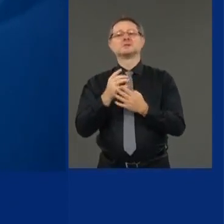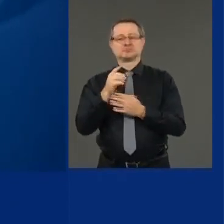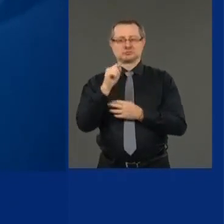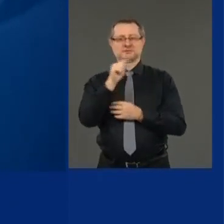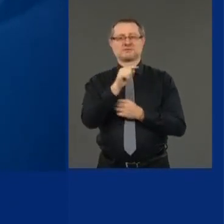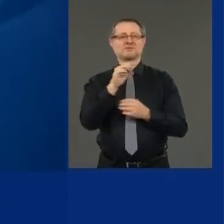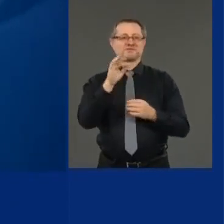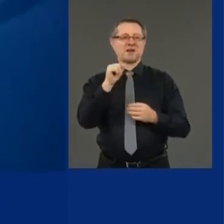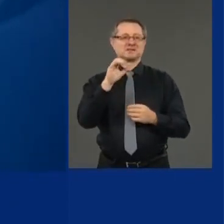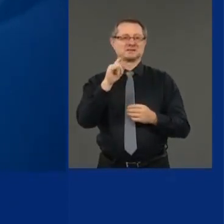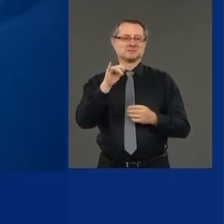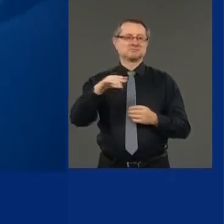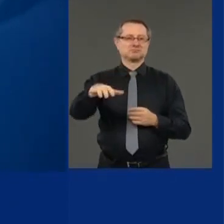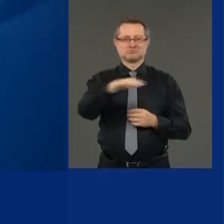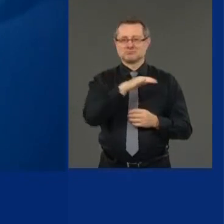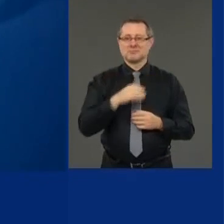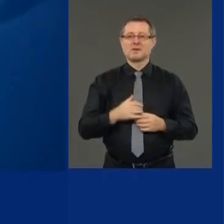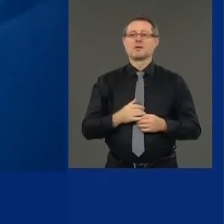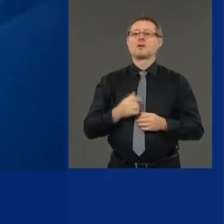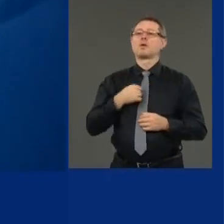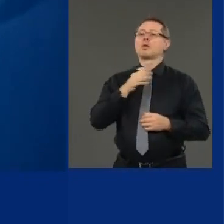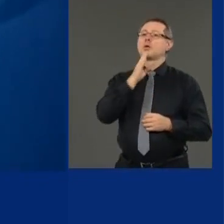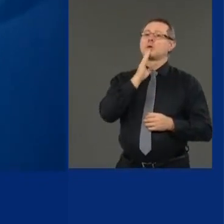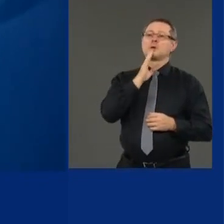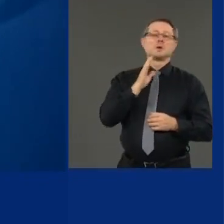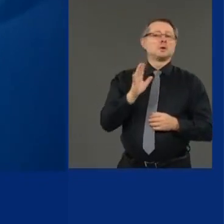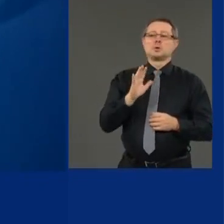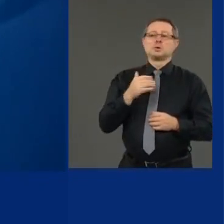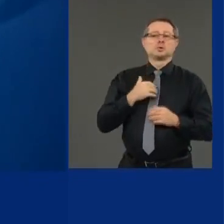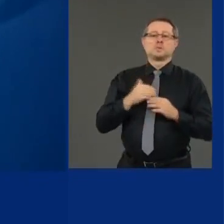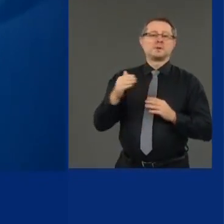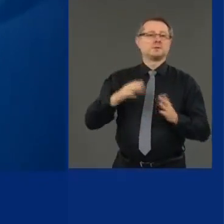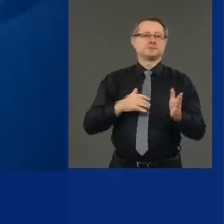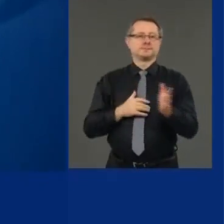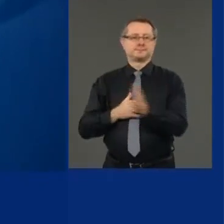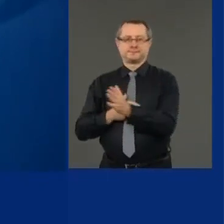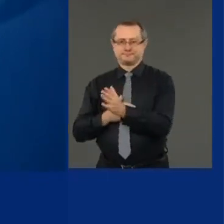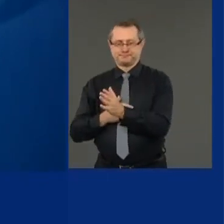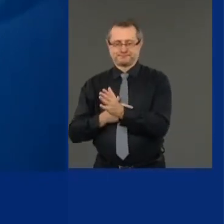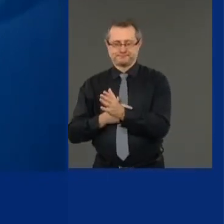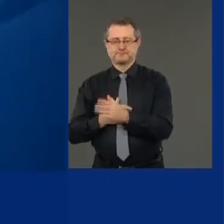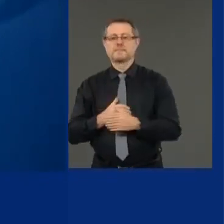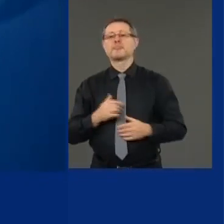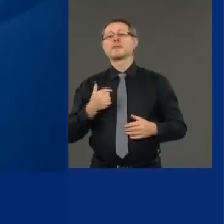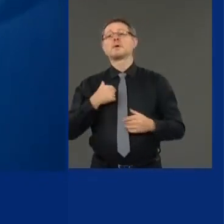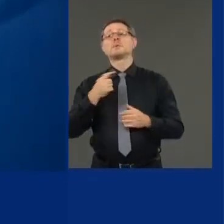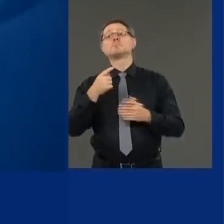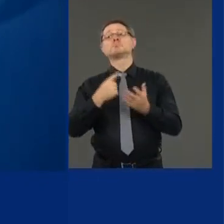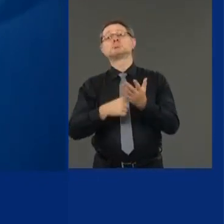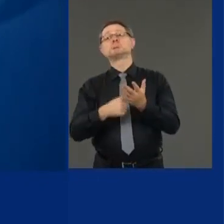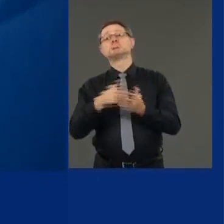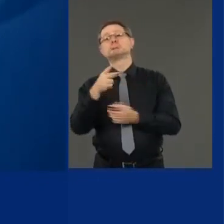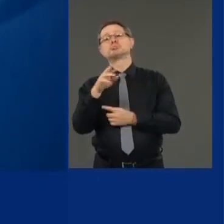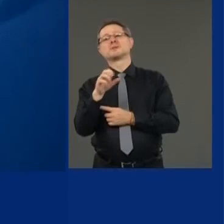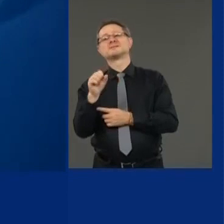I've talked enough press test. You're the press. This is the test.